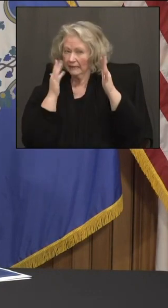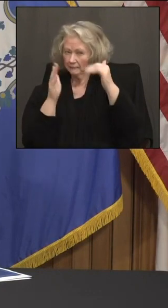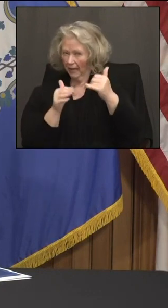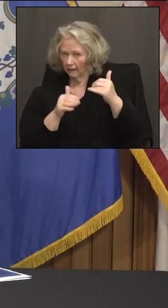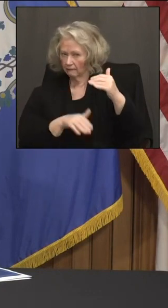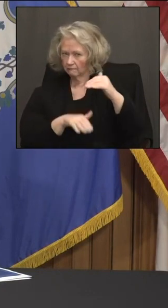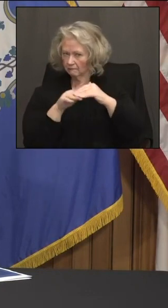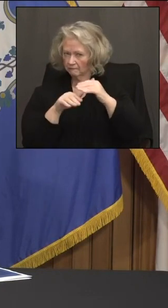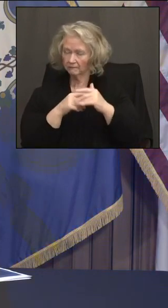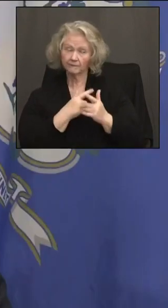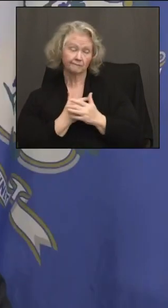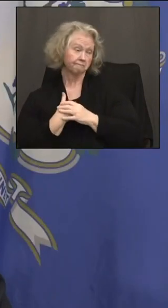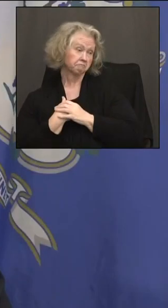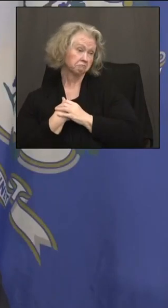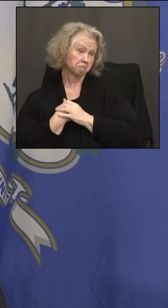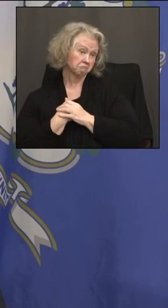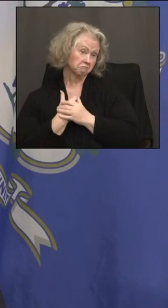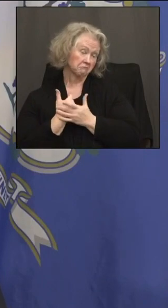Well, I'll start.